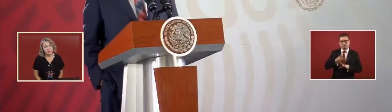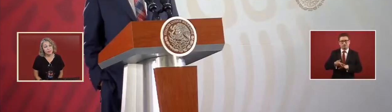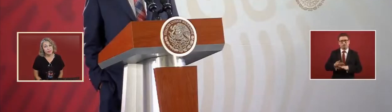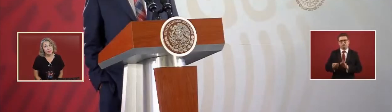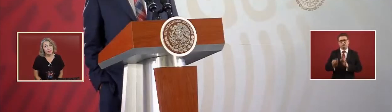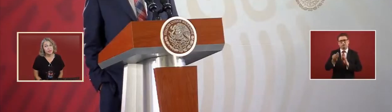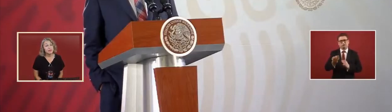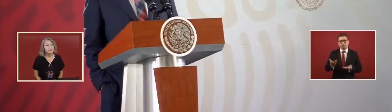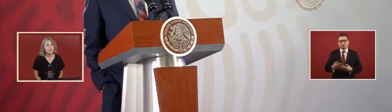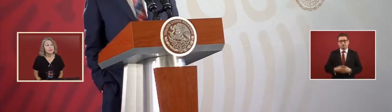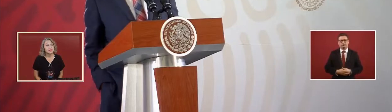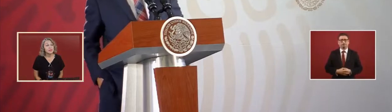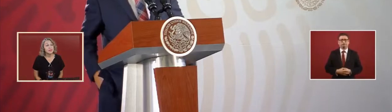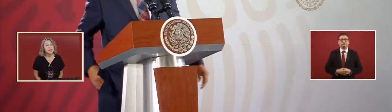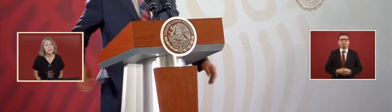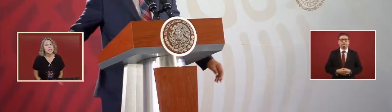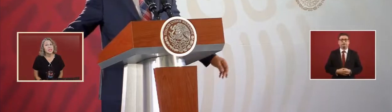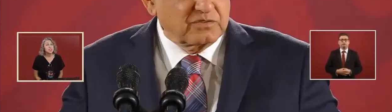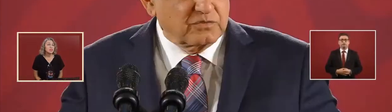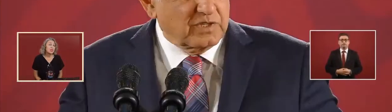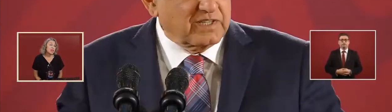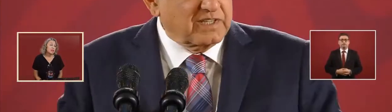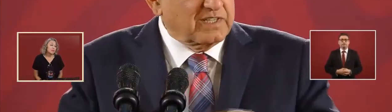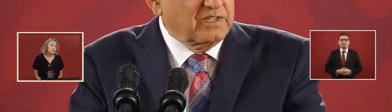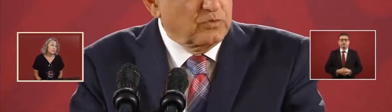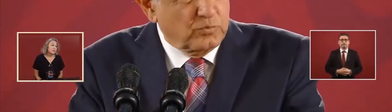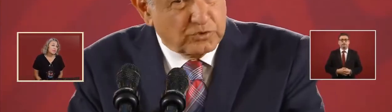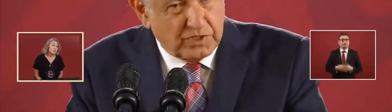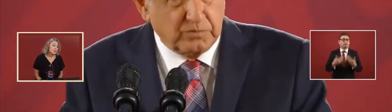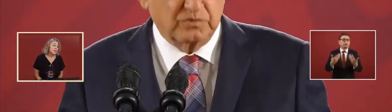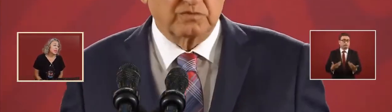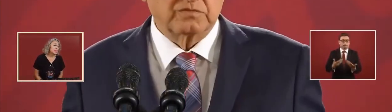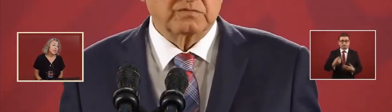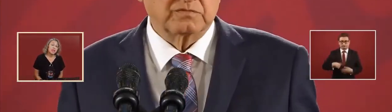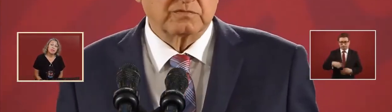So then, let's not give them any reason.